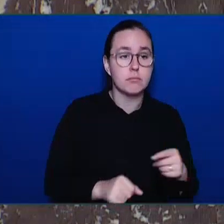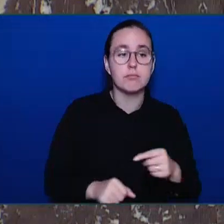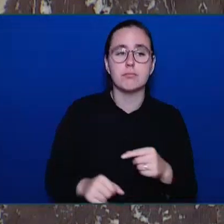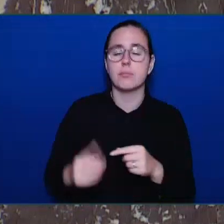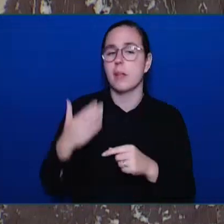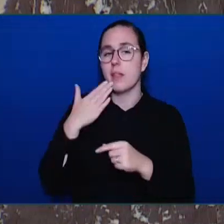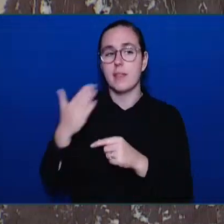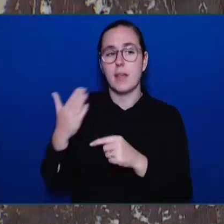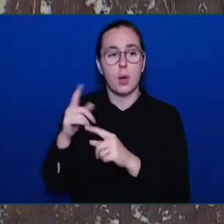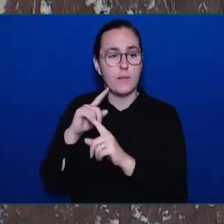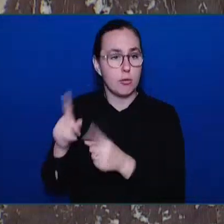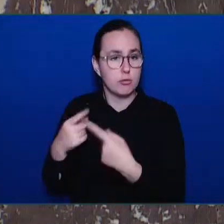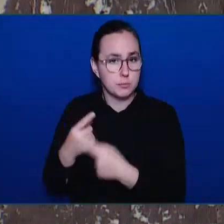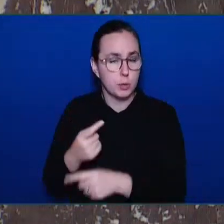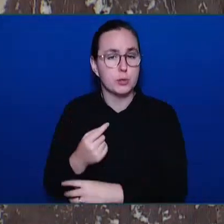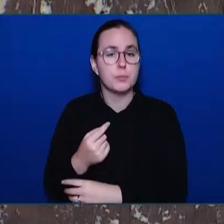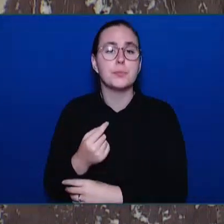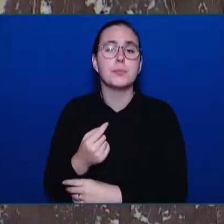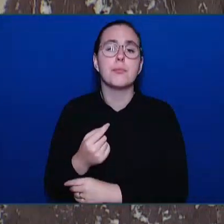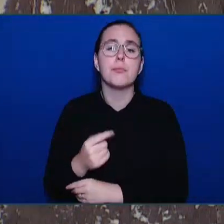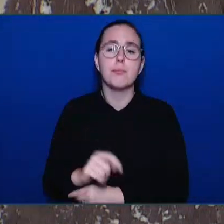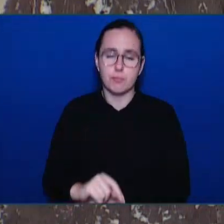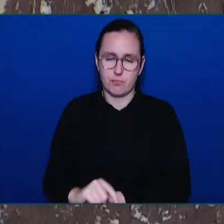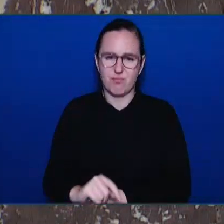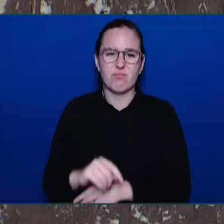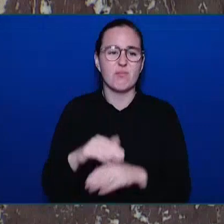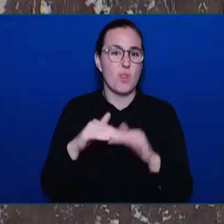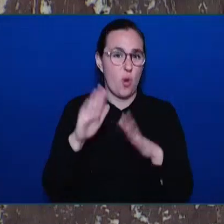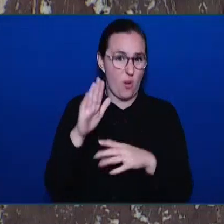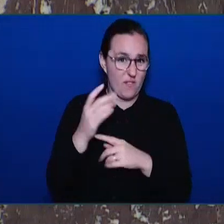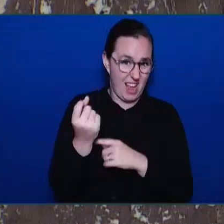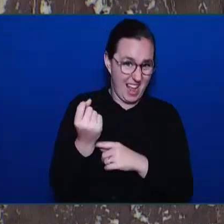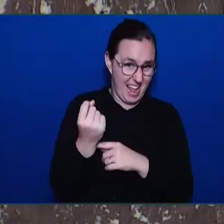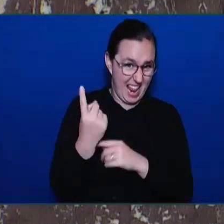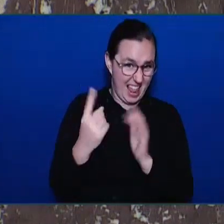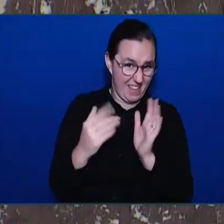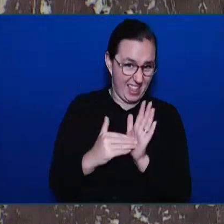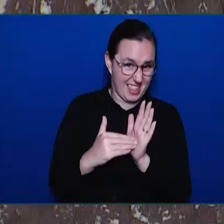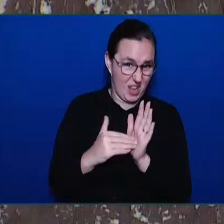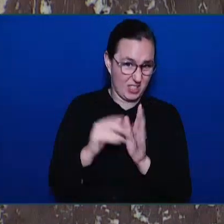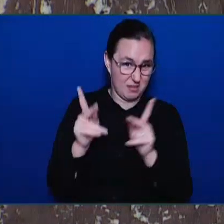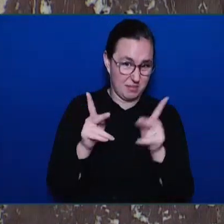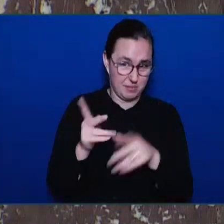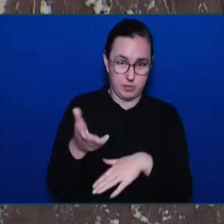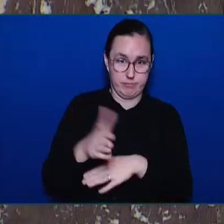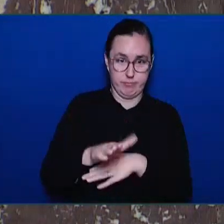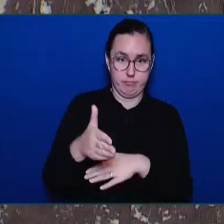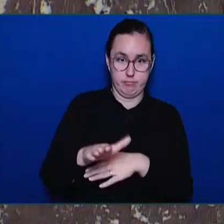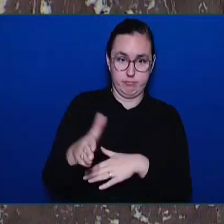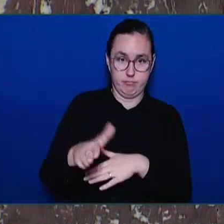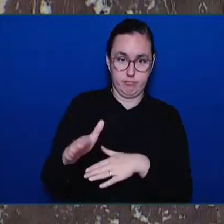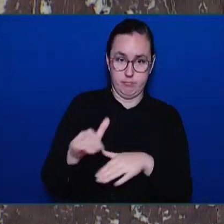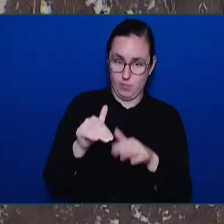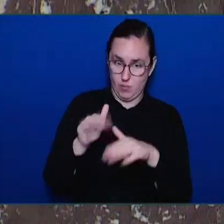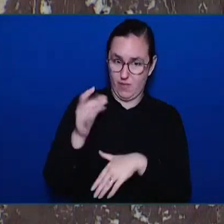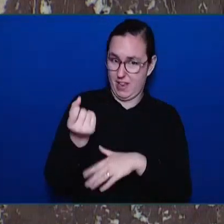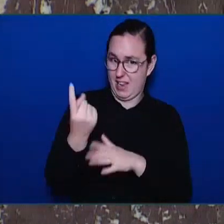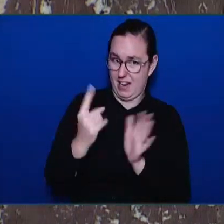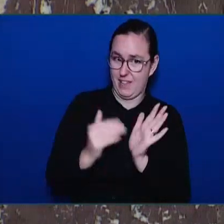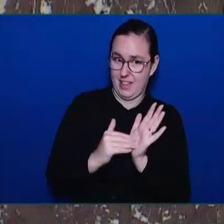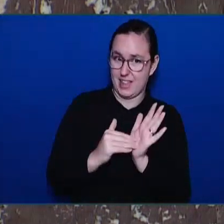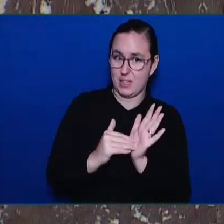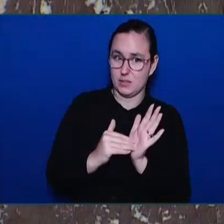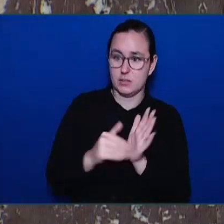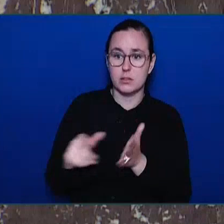,000 people have died, and that the rollout of beds really equates to, in the nearly six years that this government has